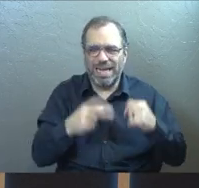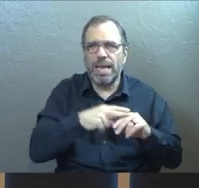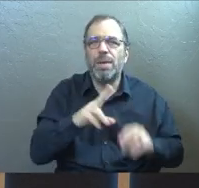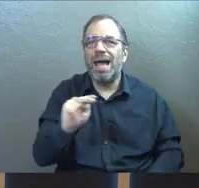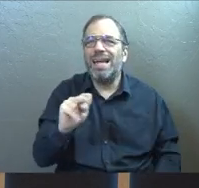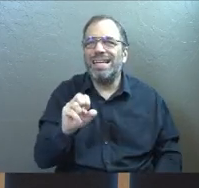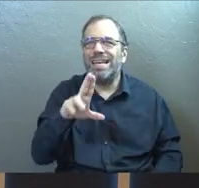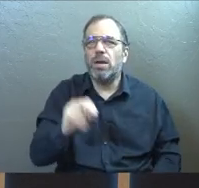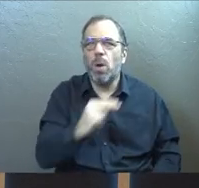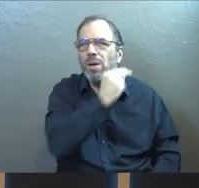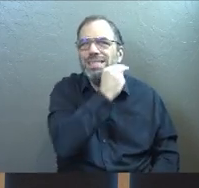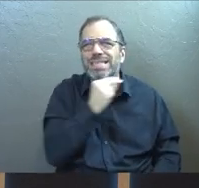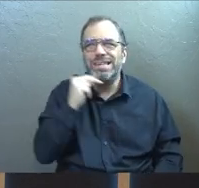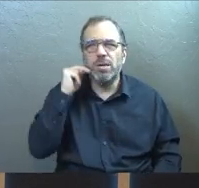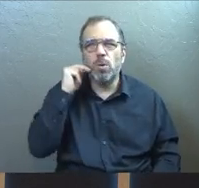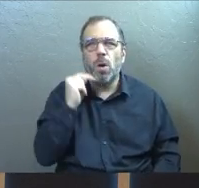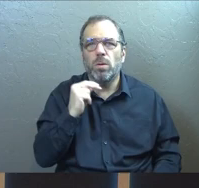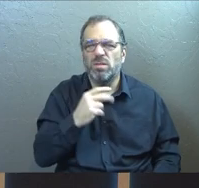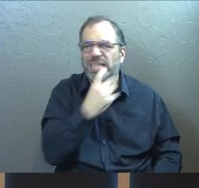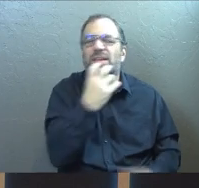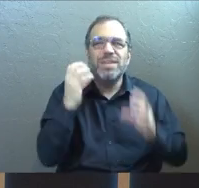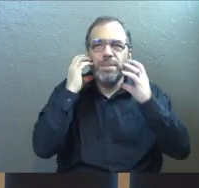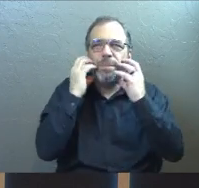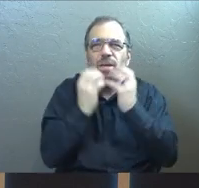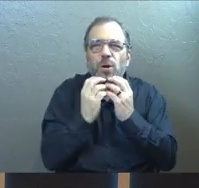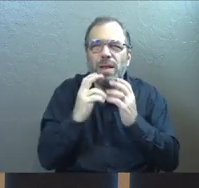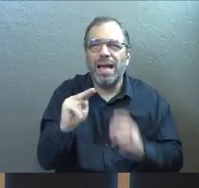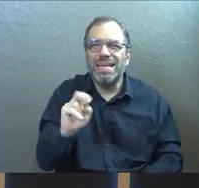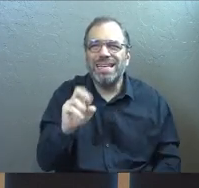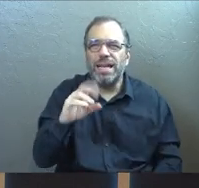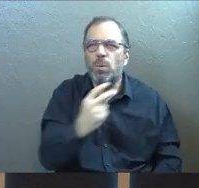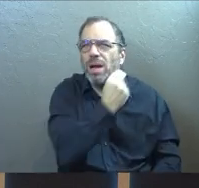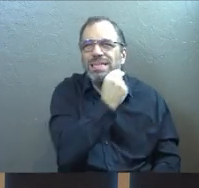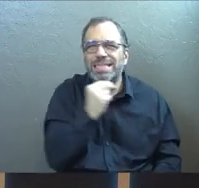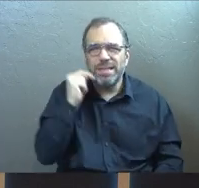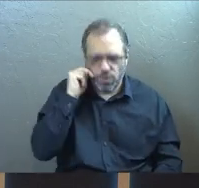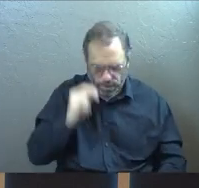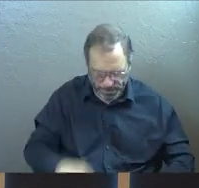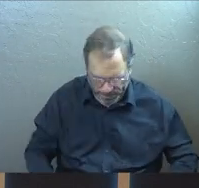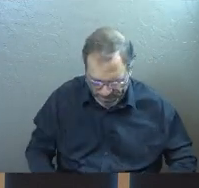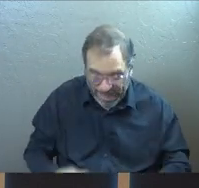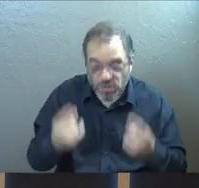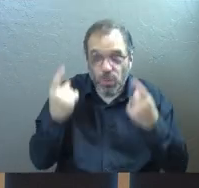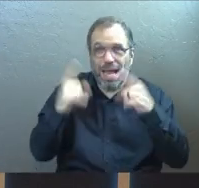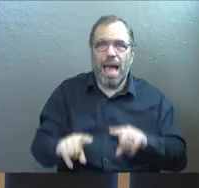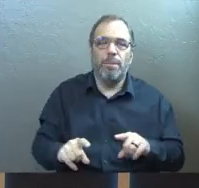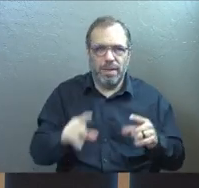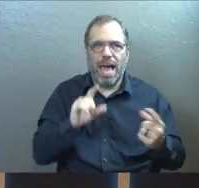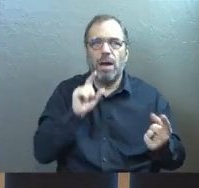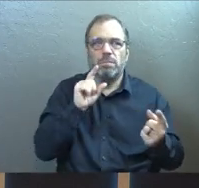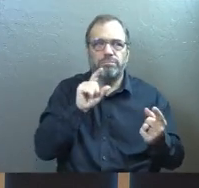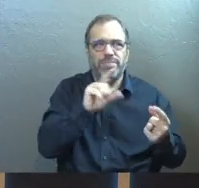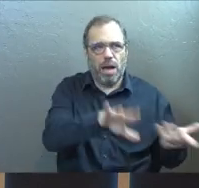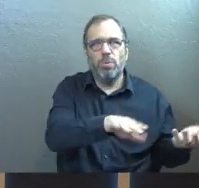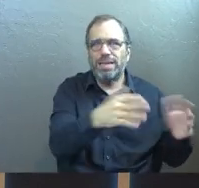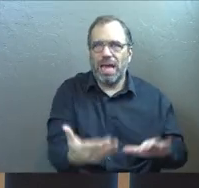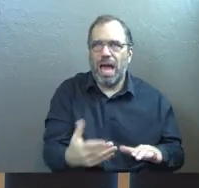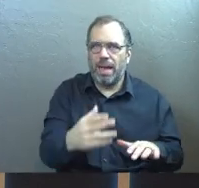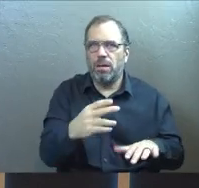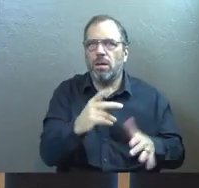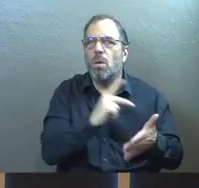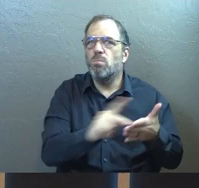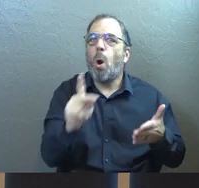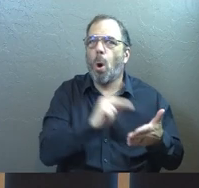to us, but early church fathers have documented that that's what happened to him. That's how he met his end.